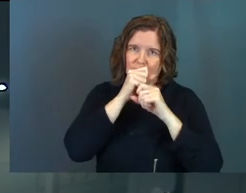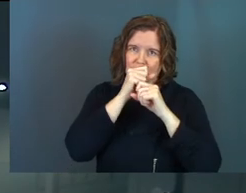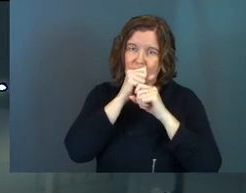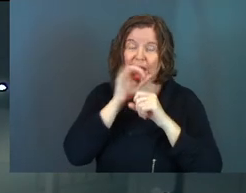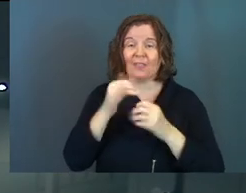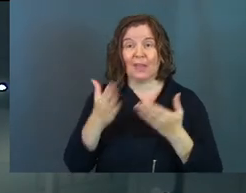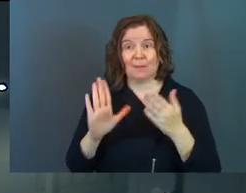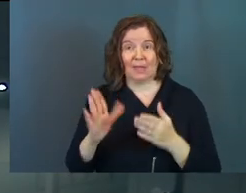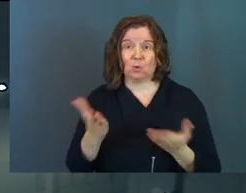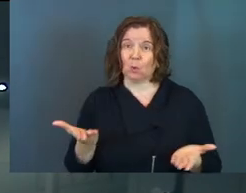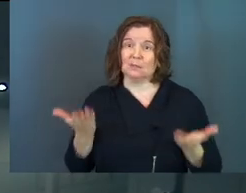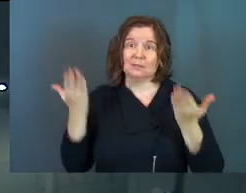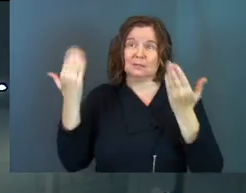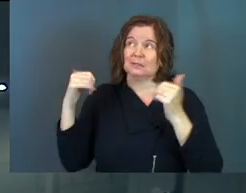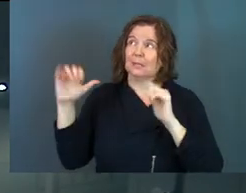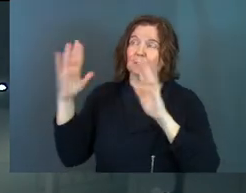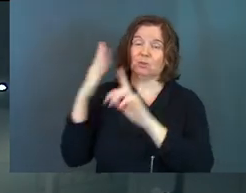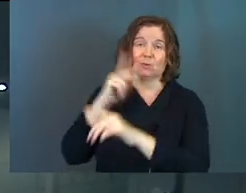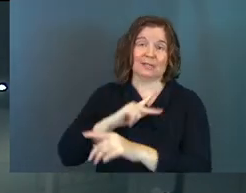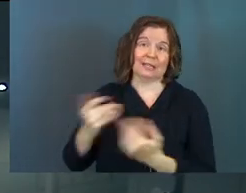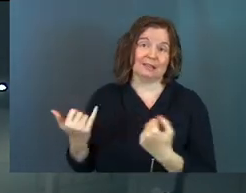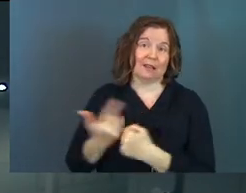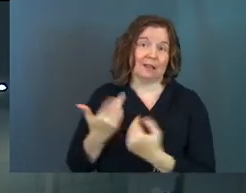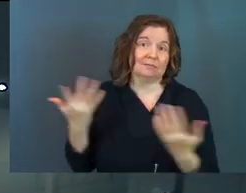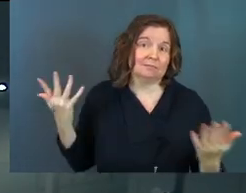and that may be your submission to the king today